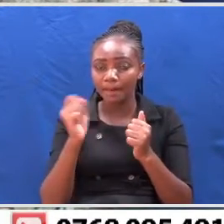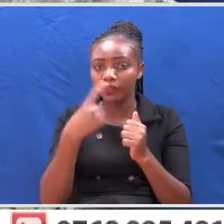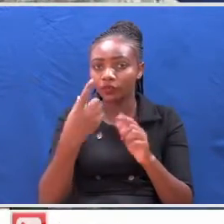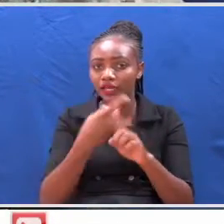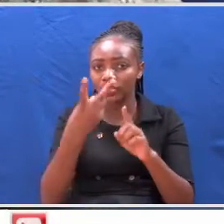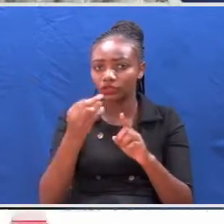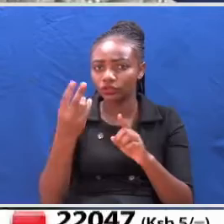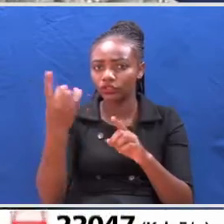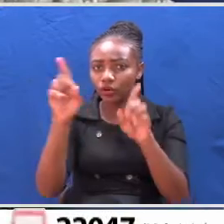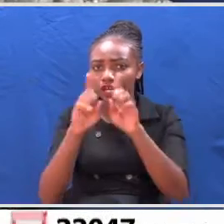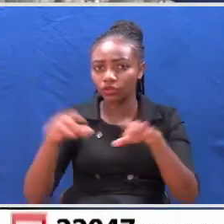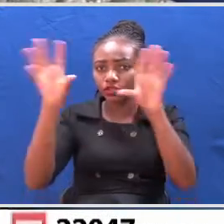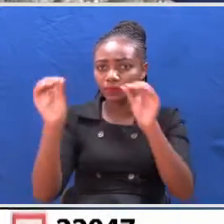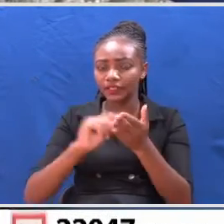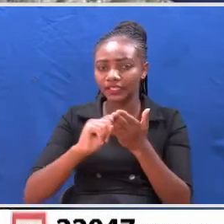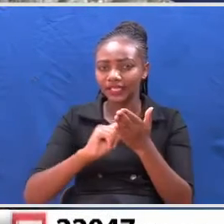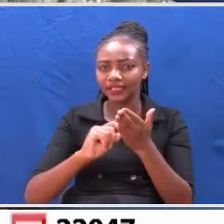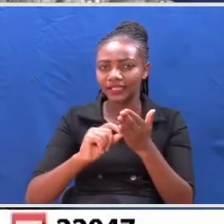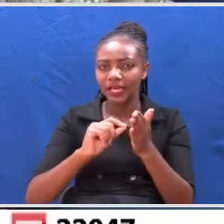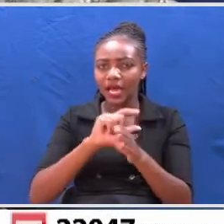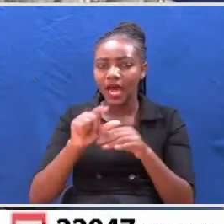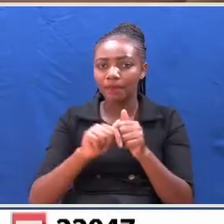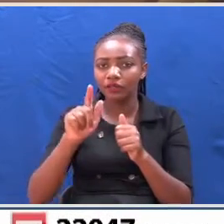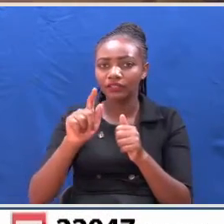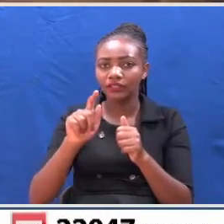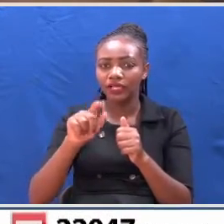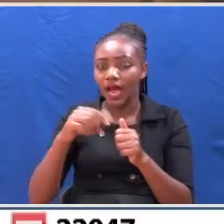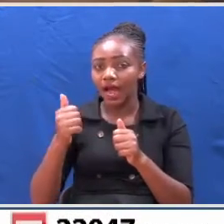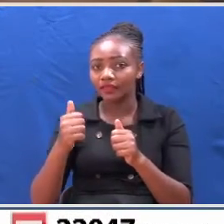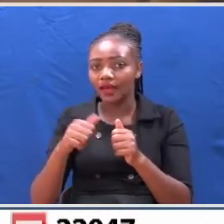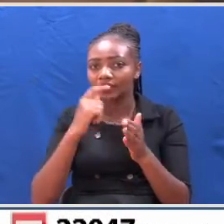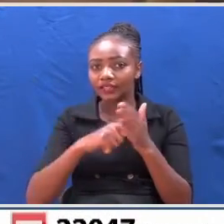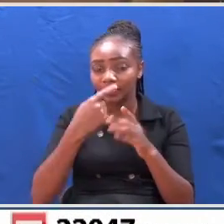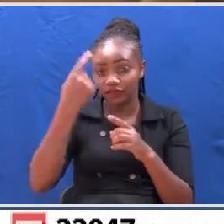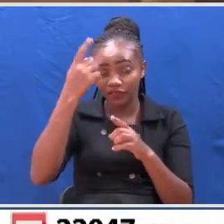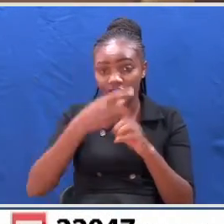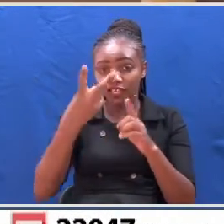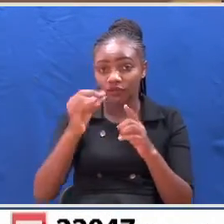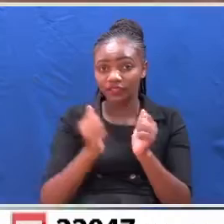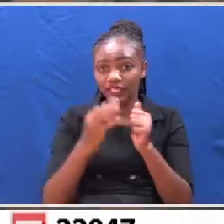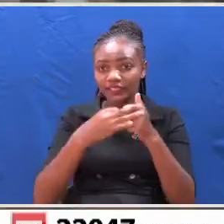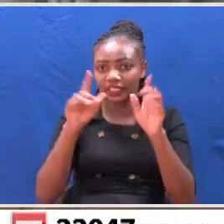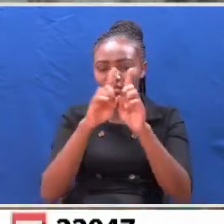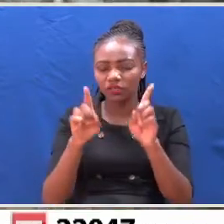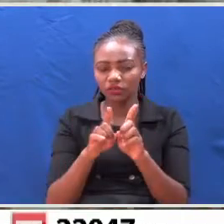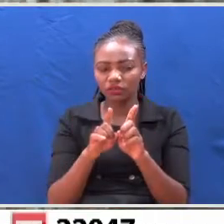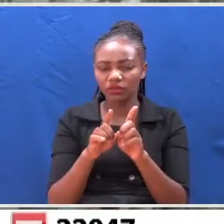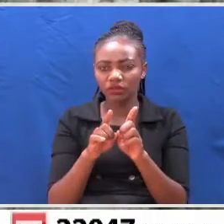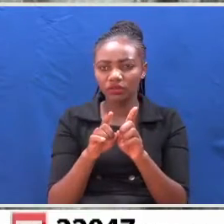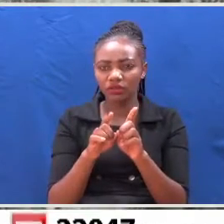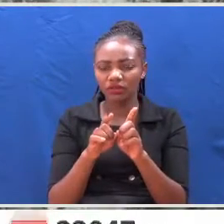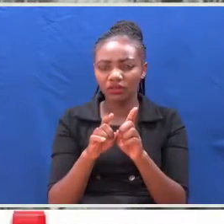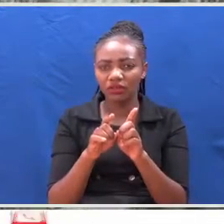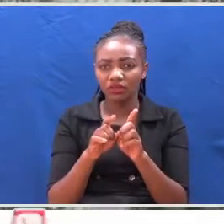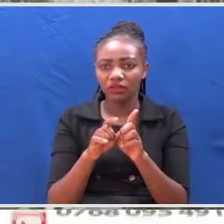The President also signed into law the Tea Bill of 2018, which contains several reforms, among them the re-engineering